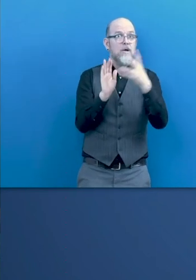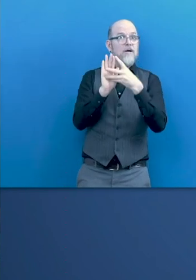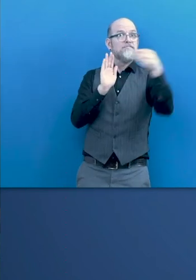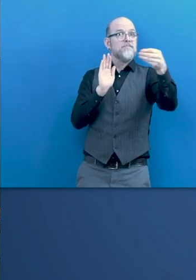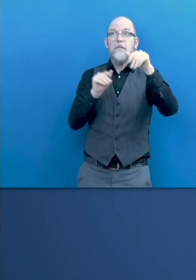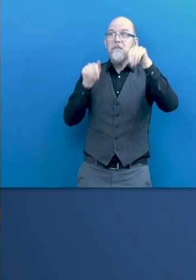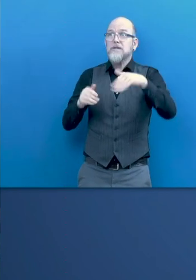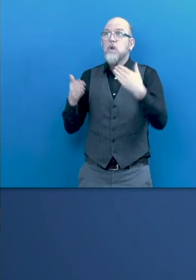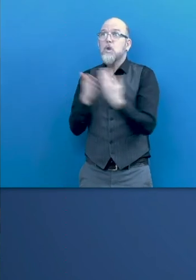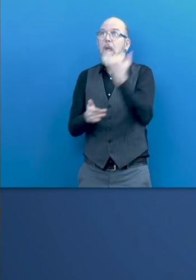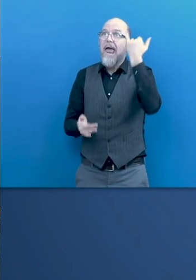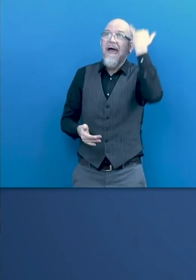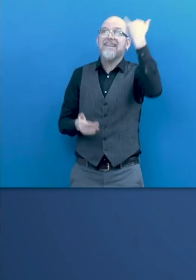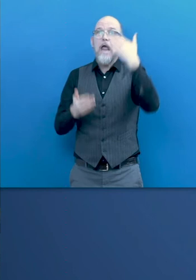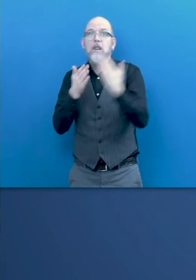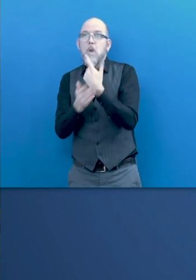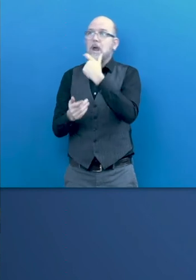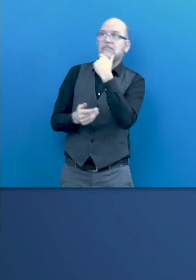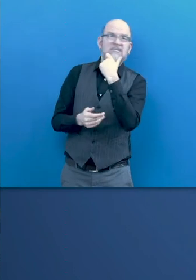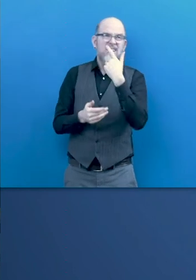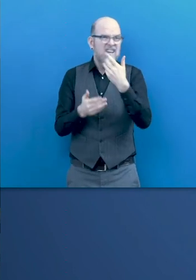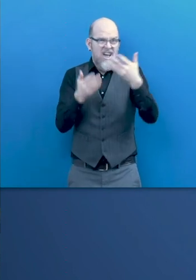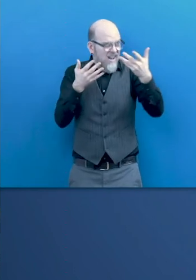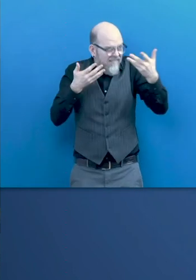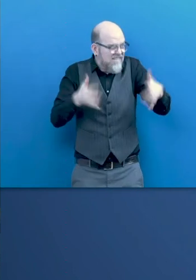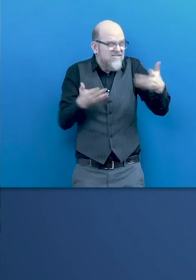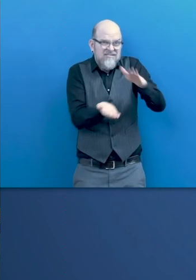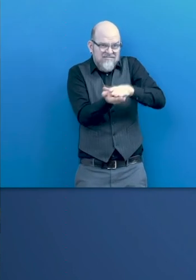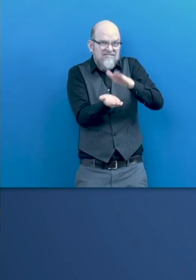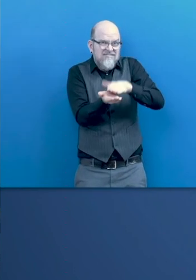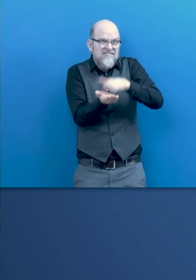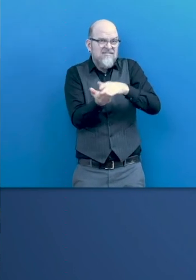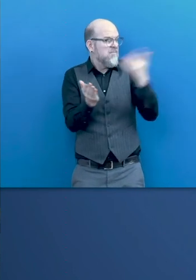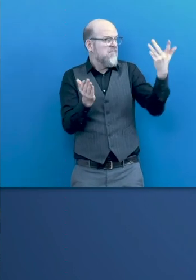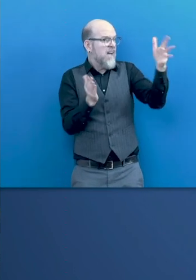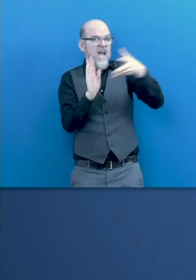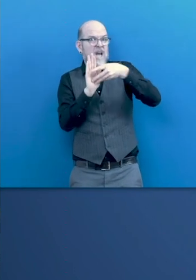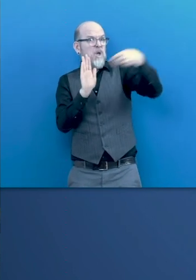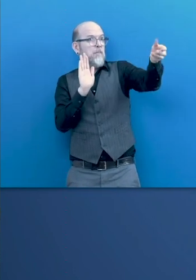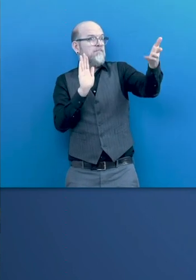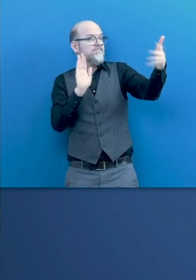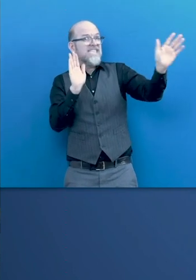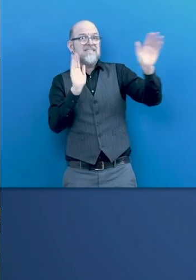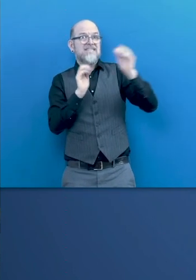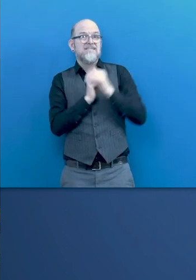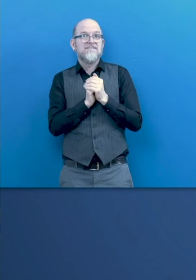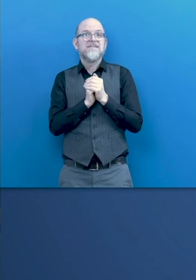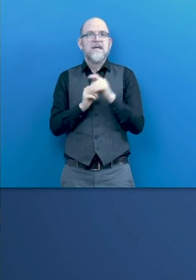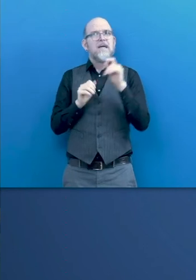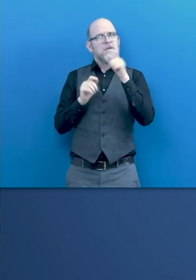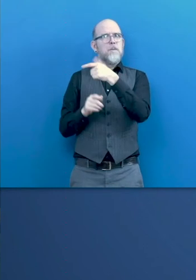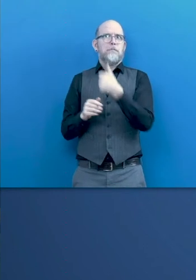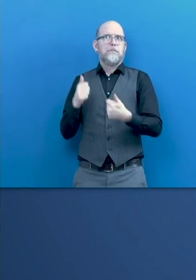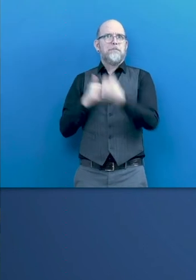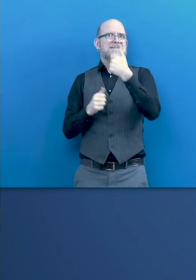things to scale. And things that work can easily be taken to scale. And that's where that good practice and best practice really makes a